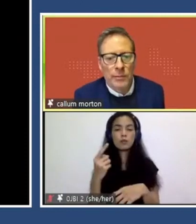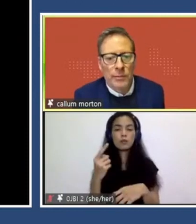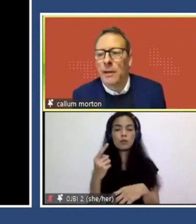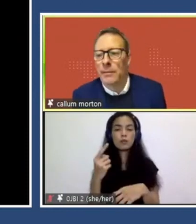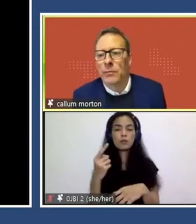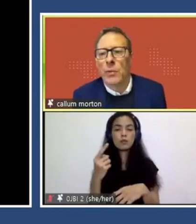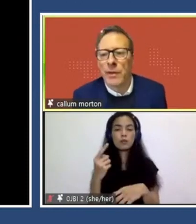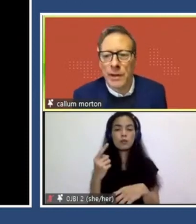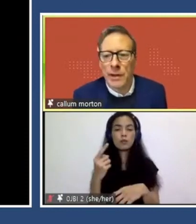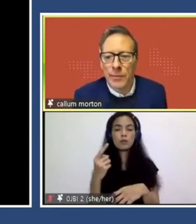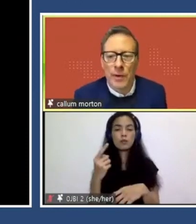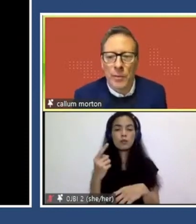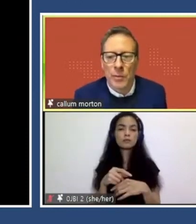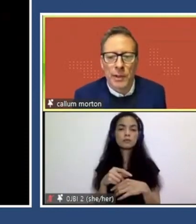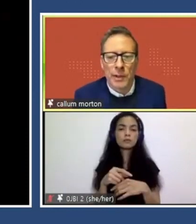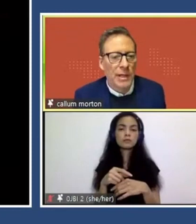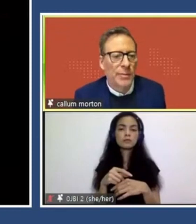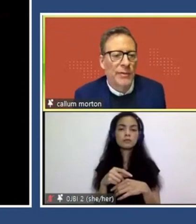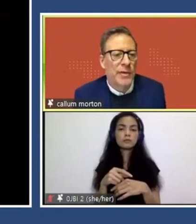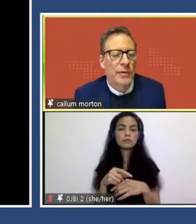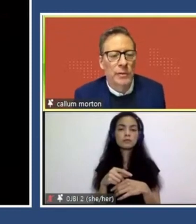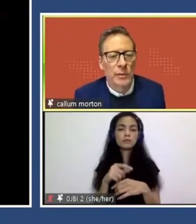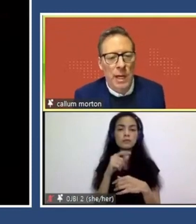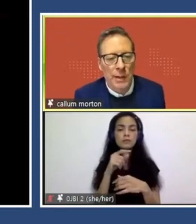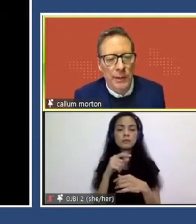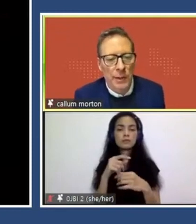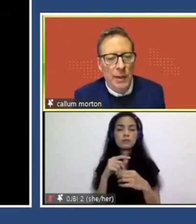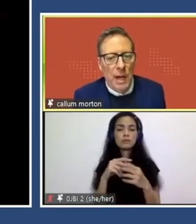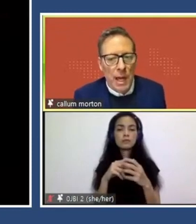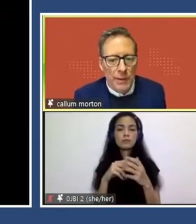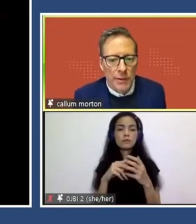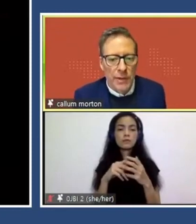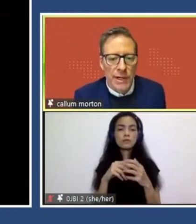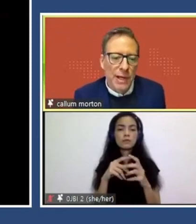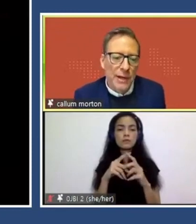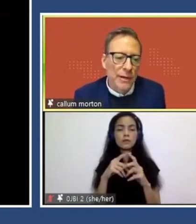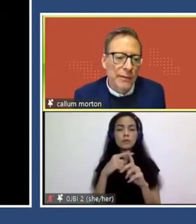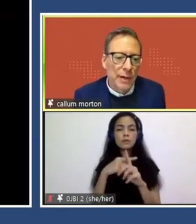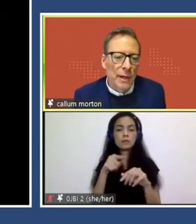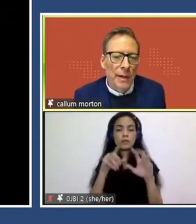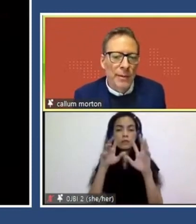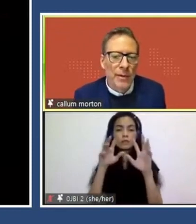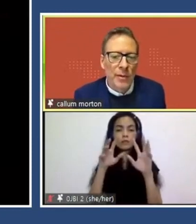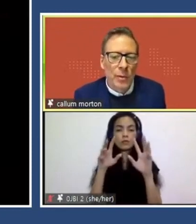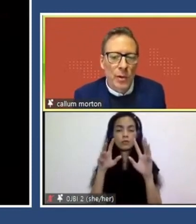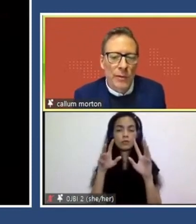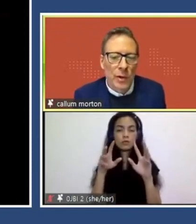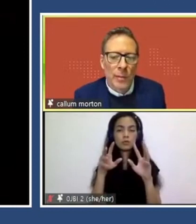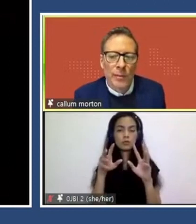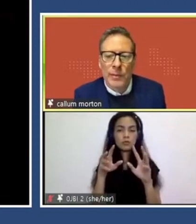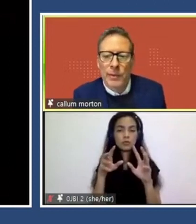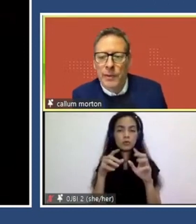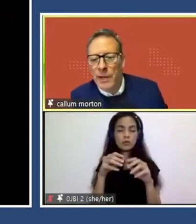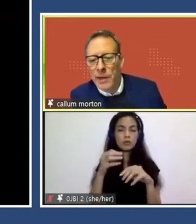modernity. Um, one that is kind of open, inclusive, free, provisional, and, and generative. Um, this is